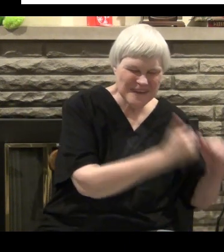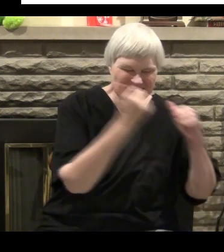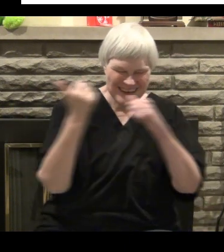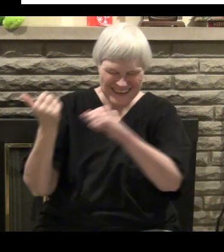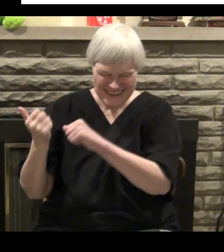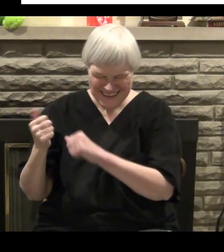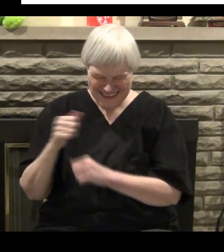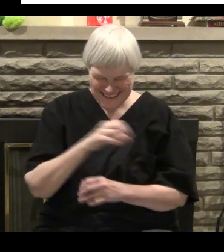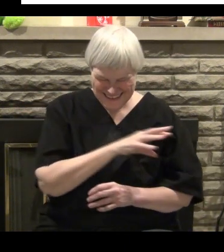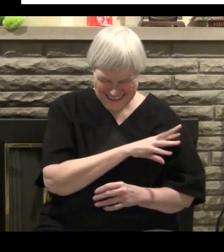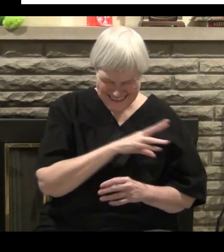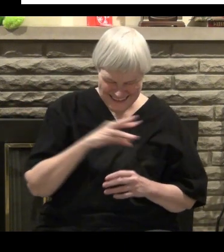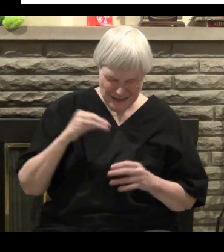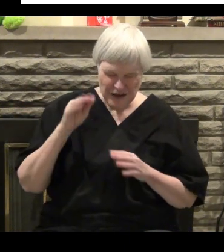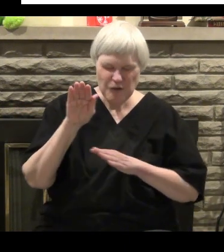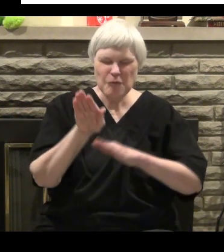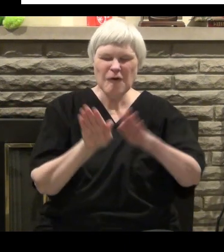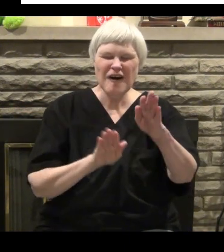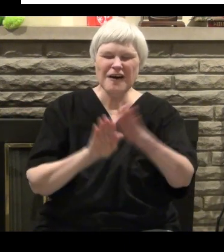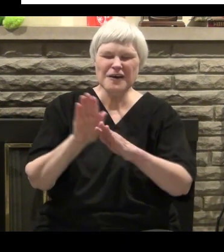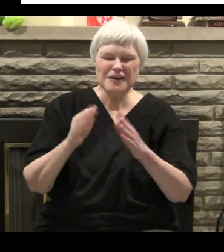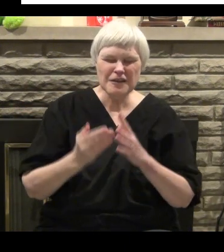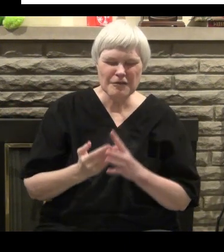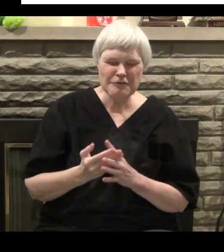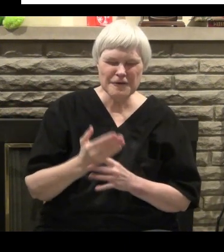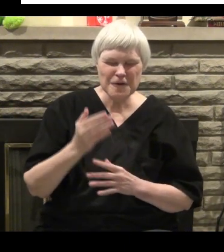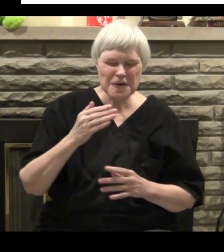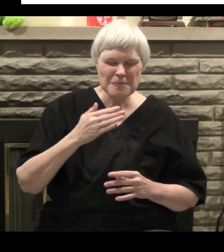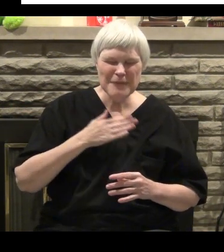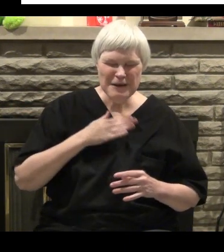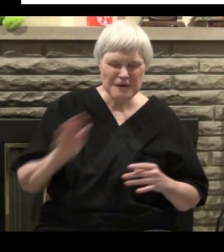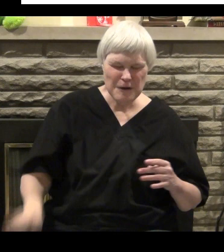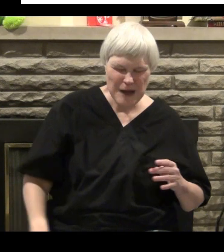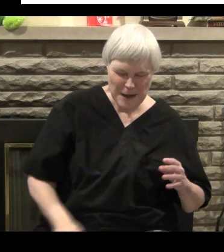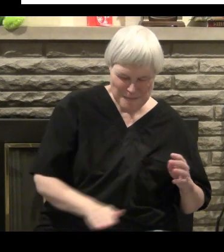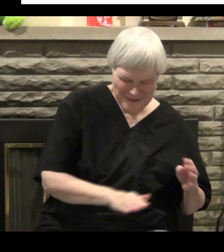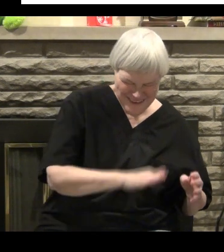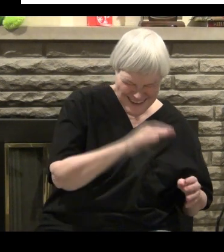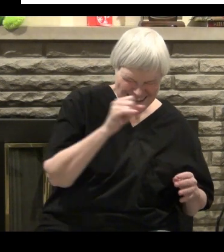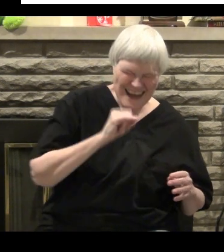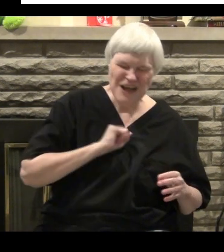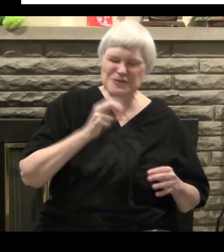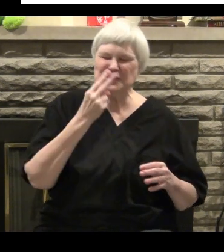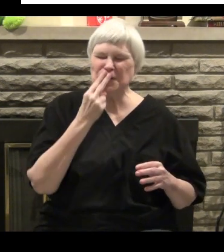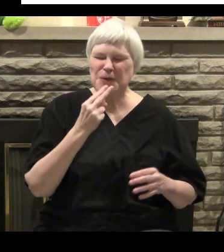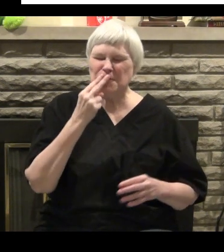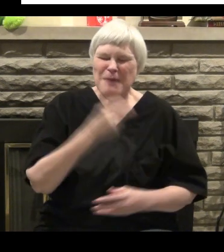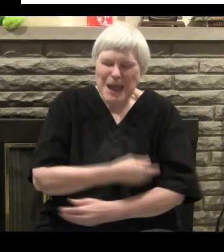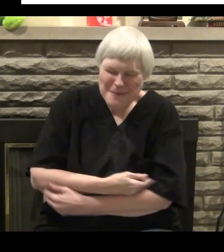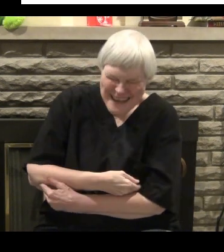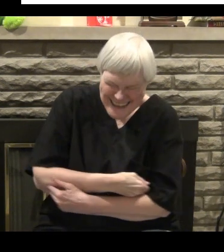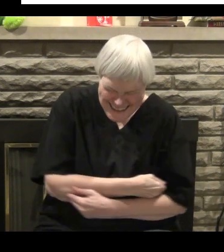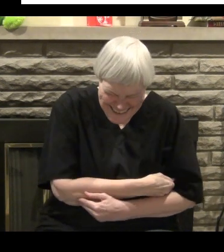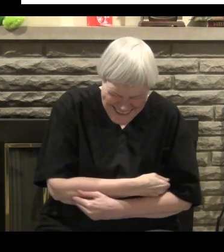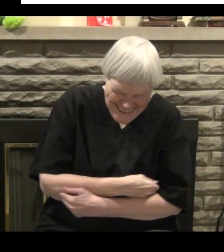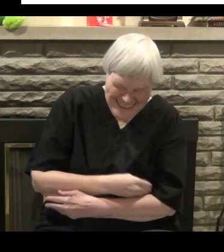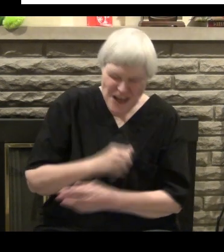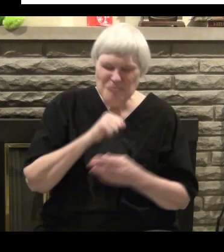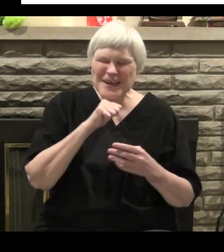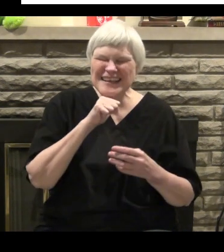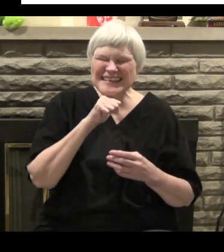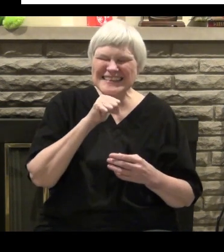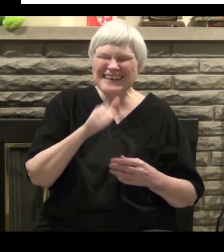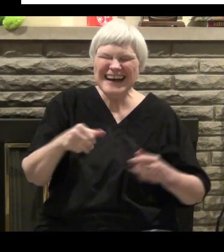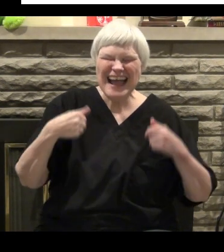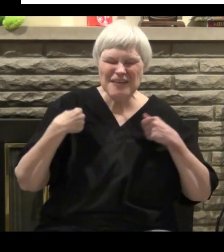got that up there. So it's kind of a walk through there. I didn't have any baby pictures handy. I would have loved it probably because I was a cute